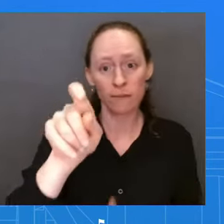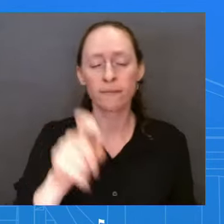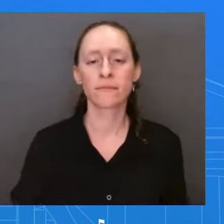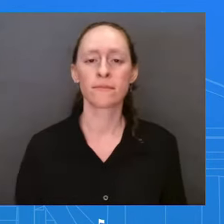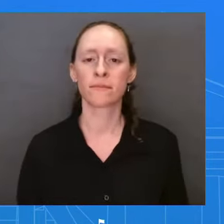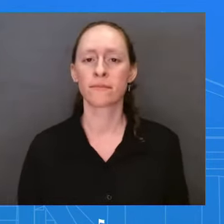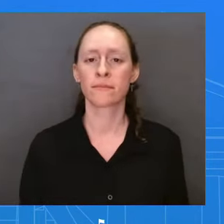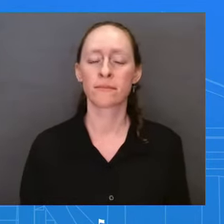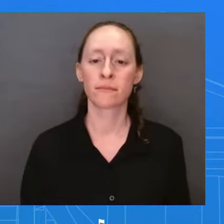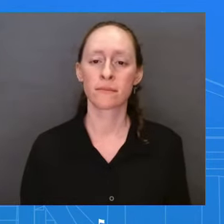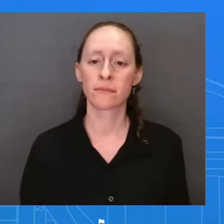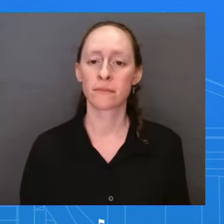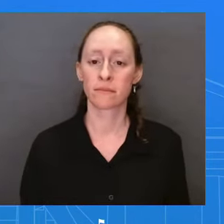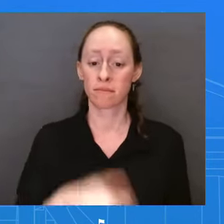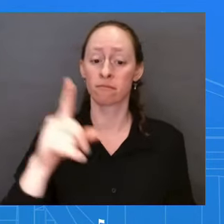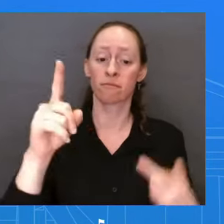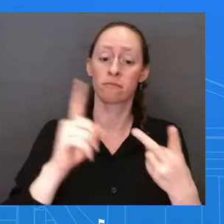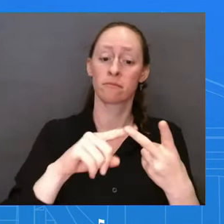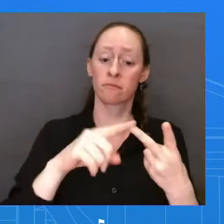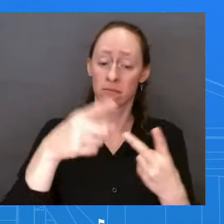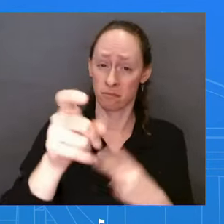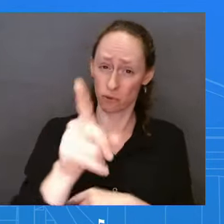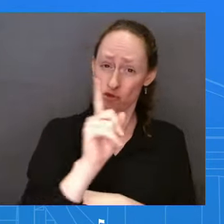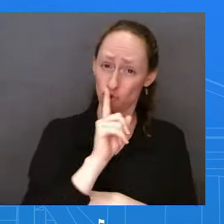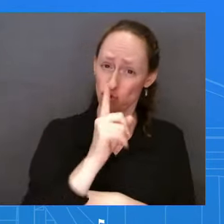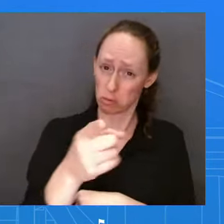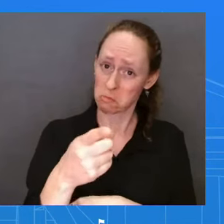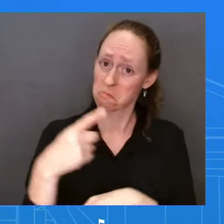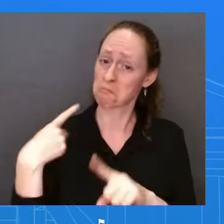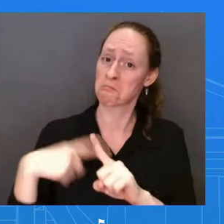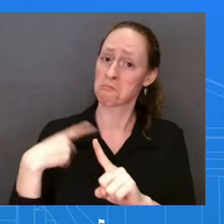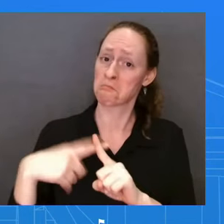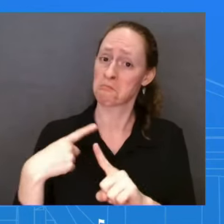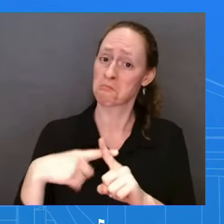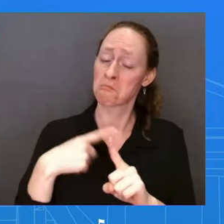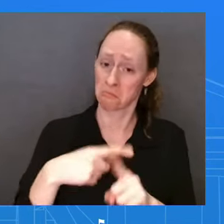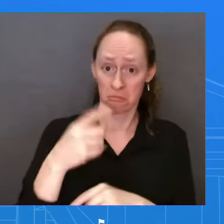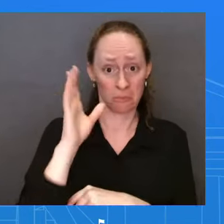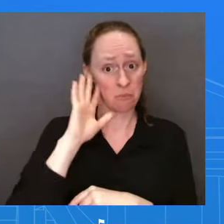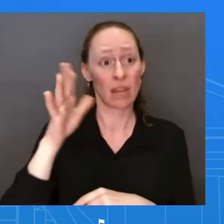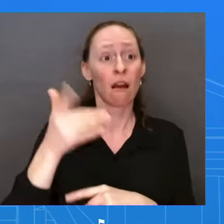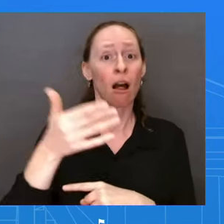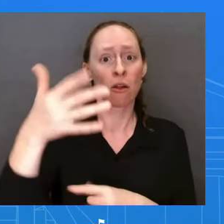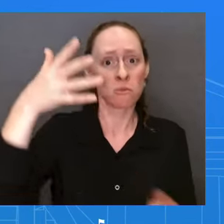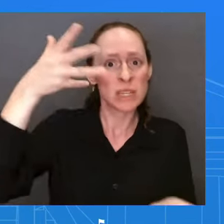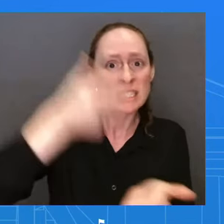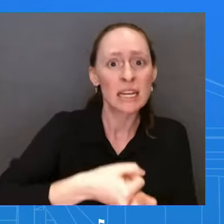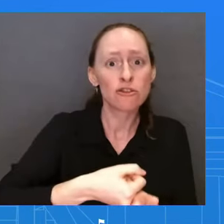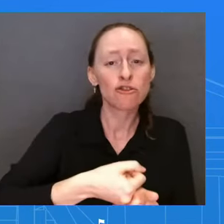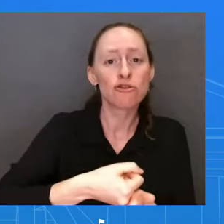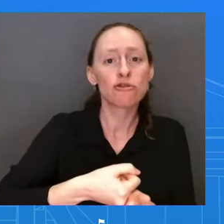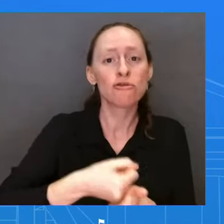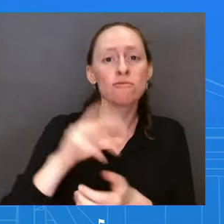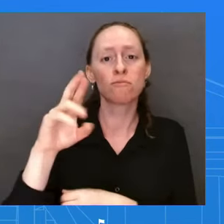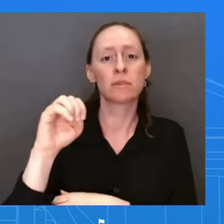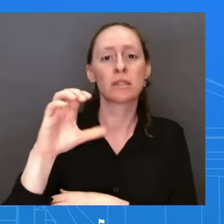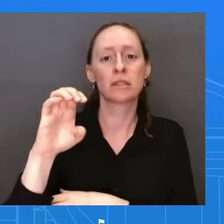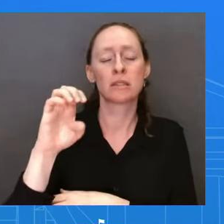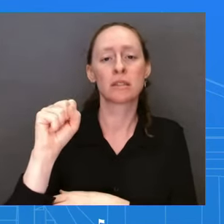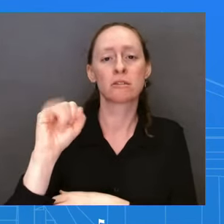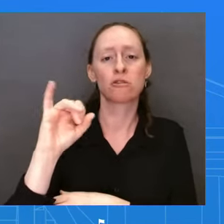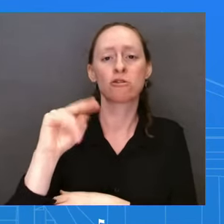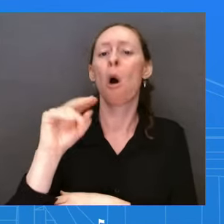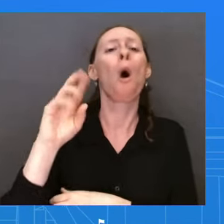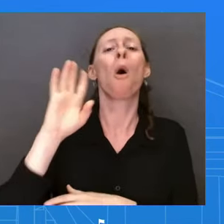be a soft landing and that a recession can be avoided. Ms. Yeah, so I think it is going to be important over a medium